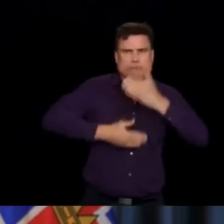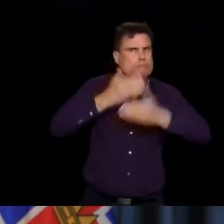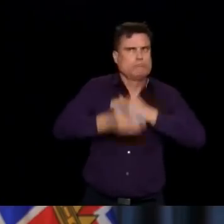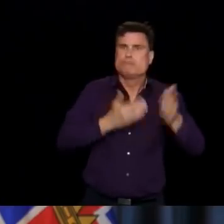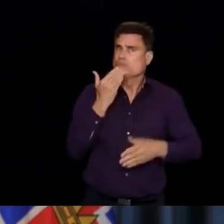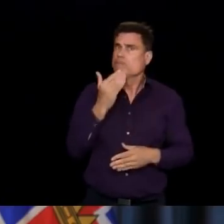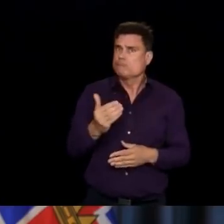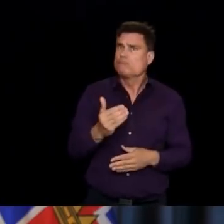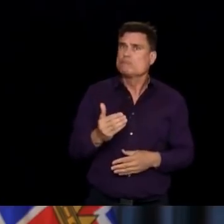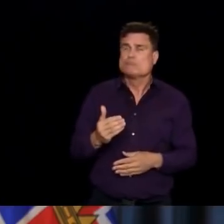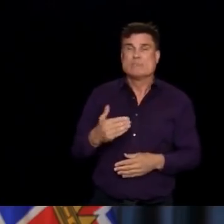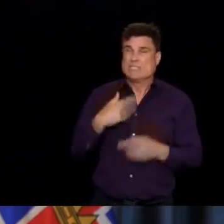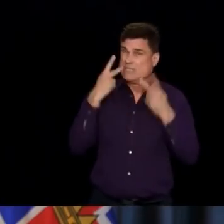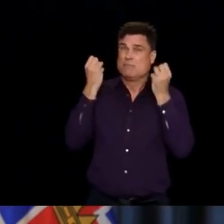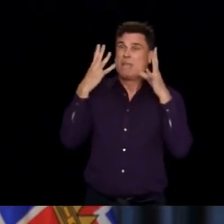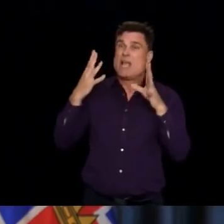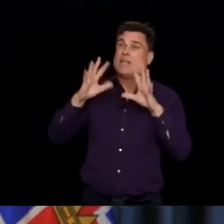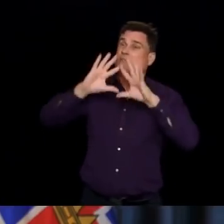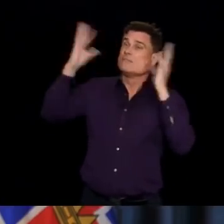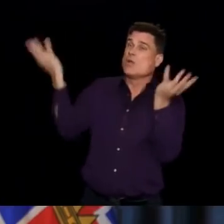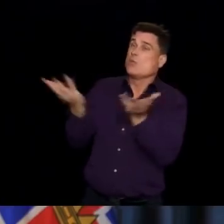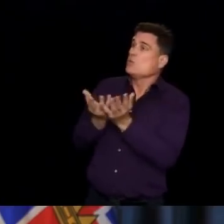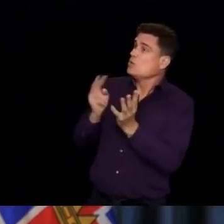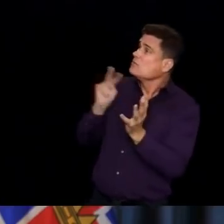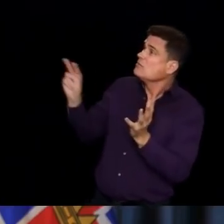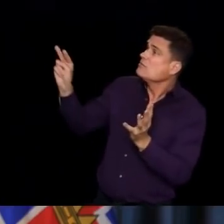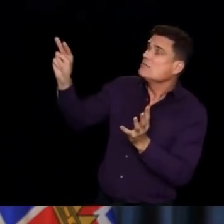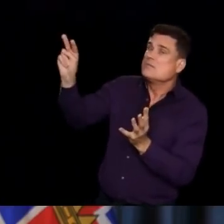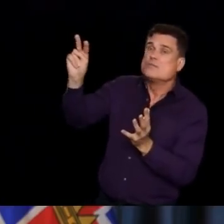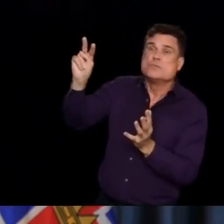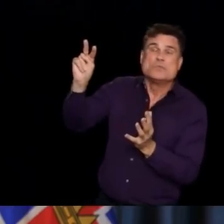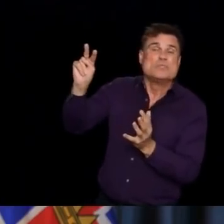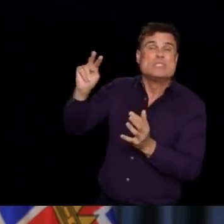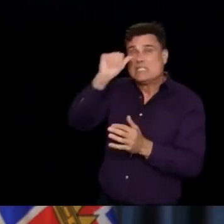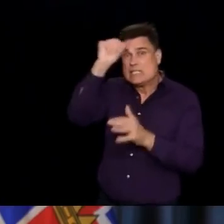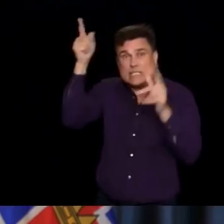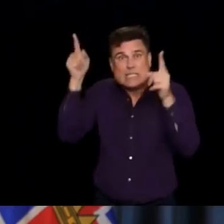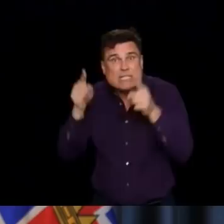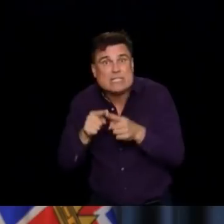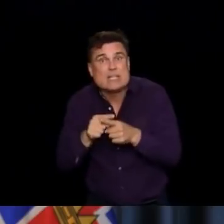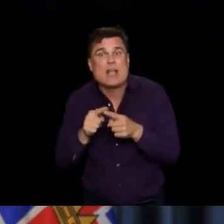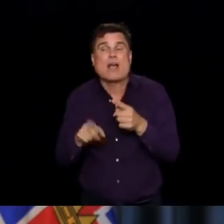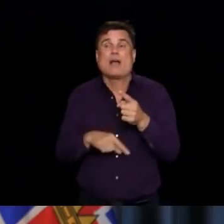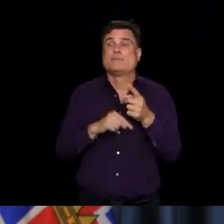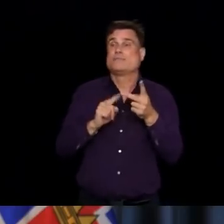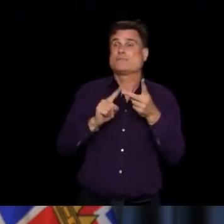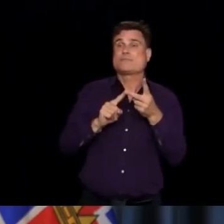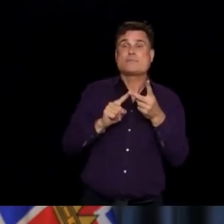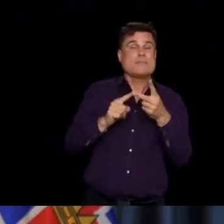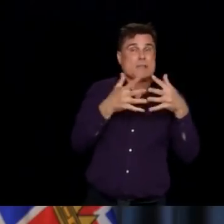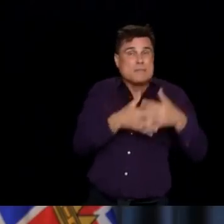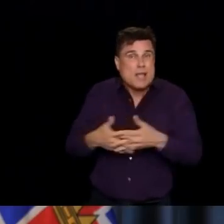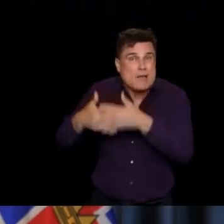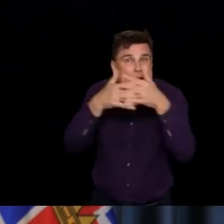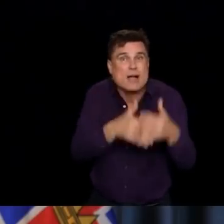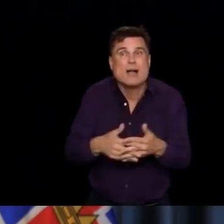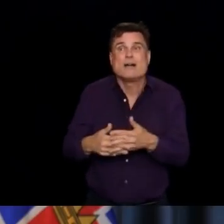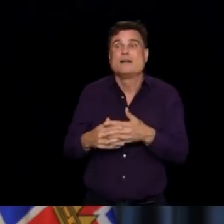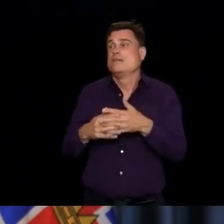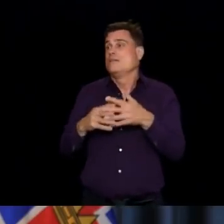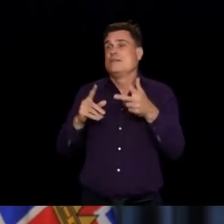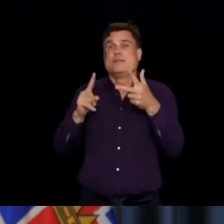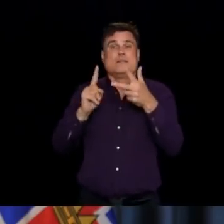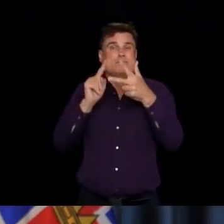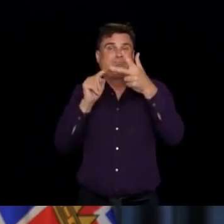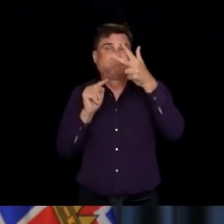India and in other jurisdictions around the world, is a message to us to be humble about our successes and also to be